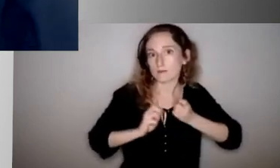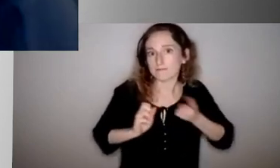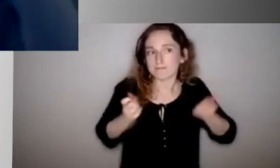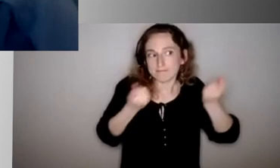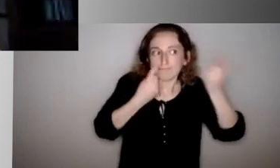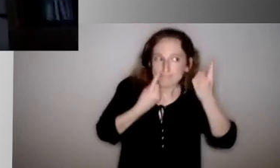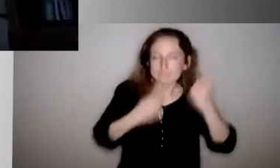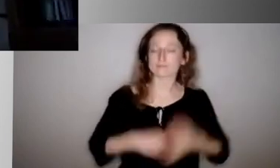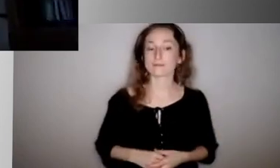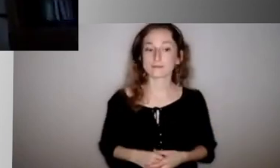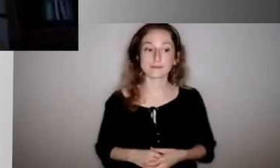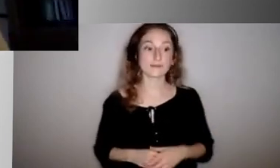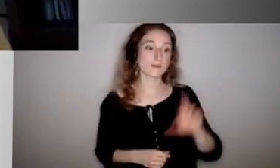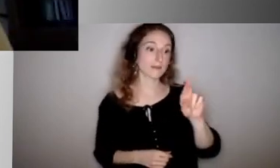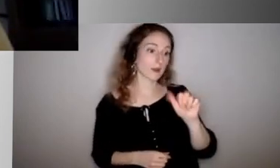And Raeanne?